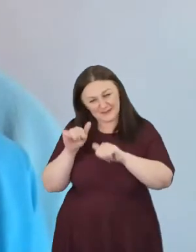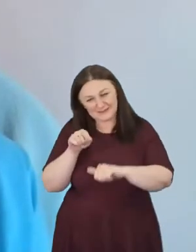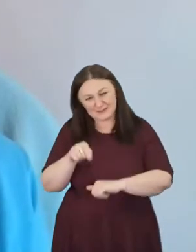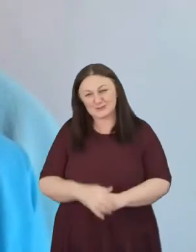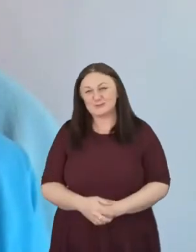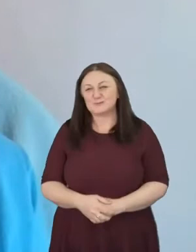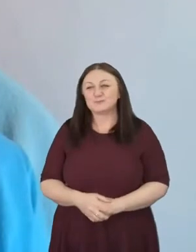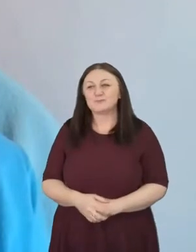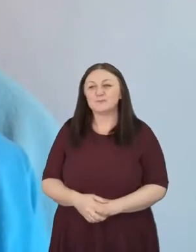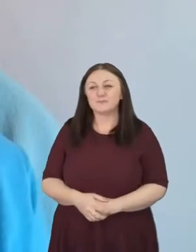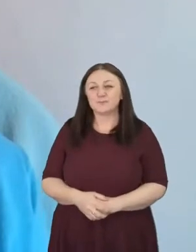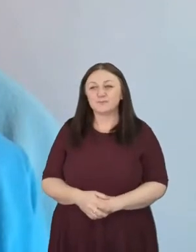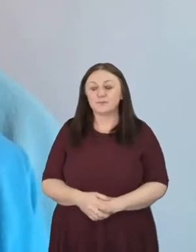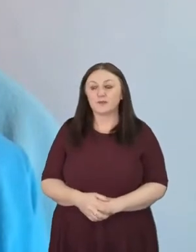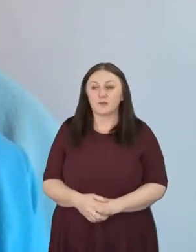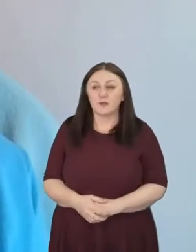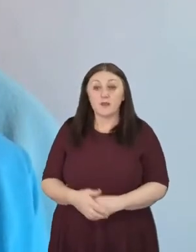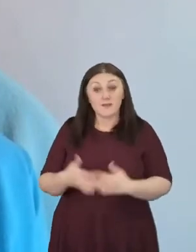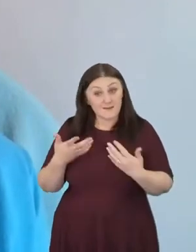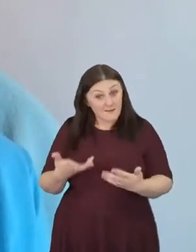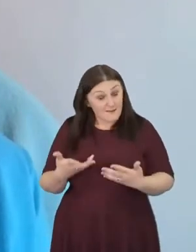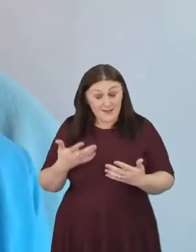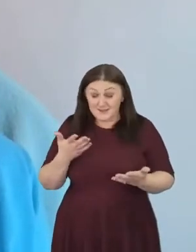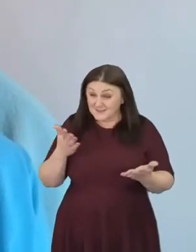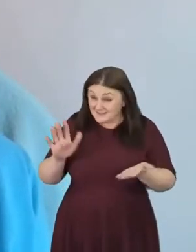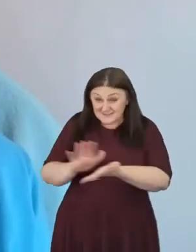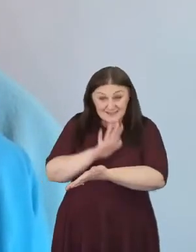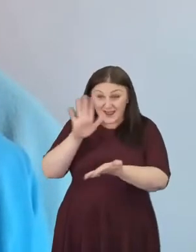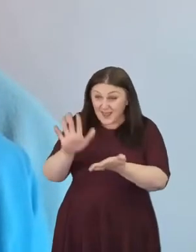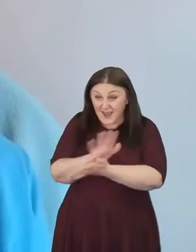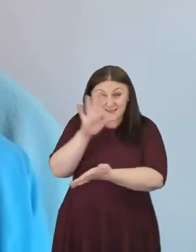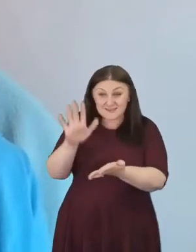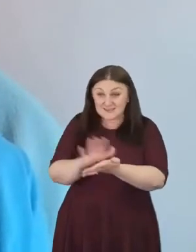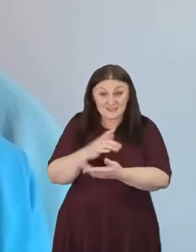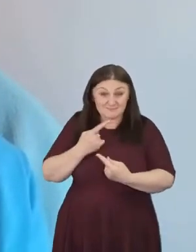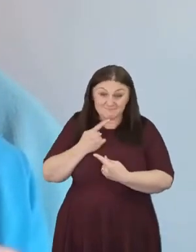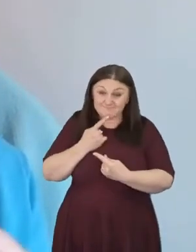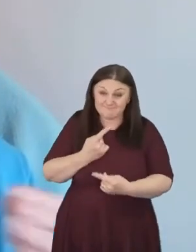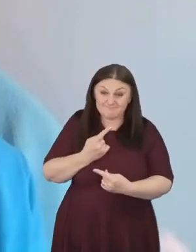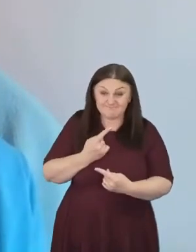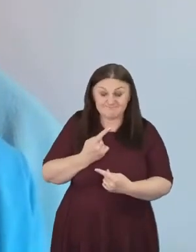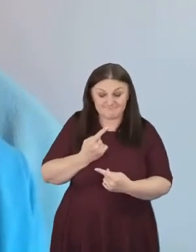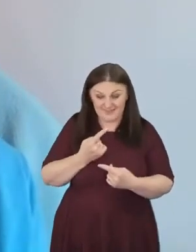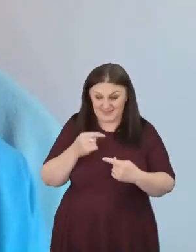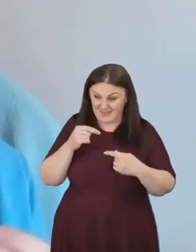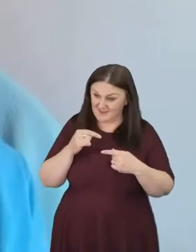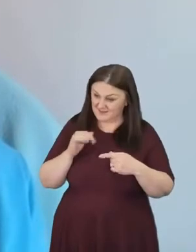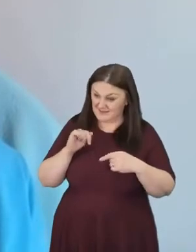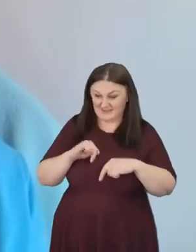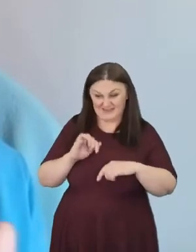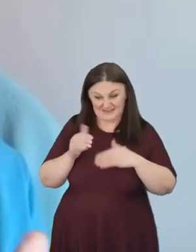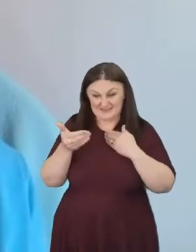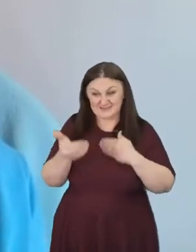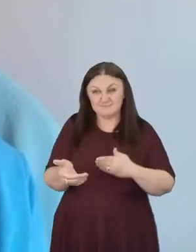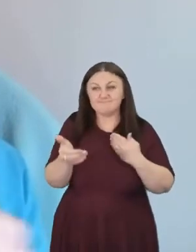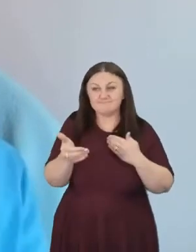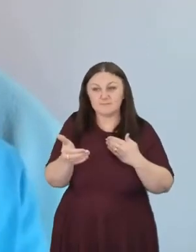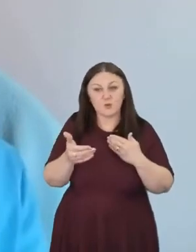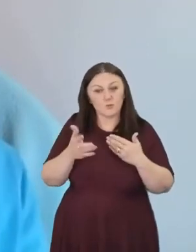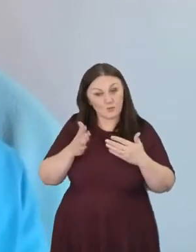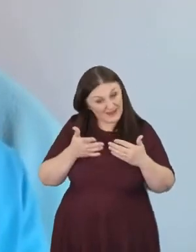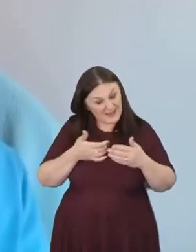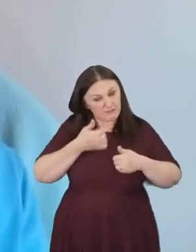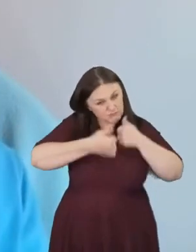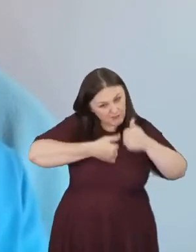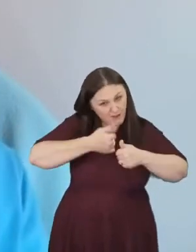Well I am delighted to announce as well that one of the things we do at this time is we will not only honour the president who's going out